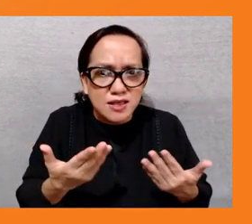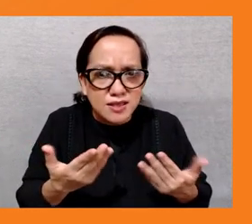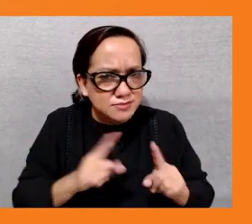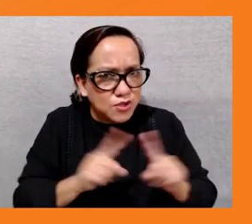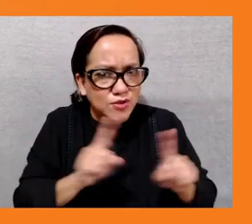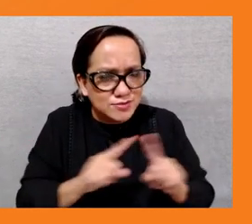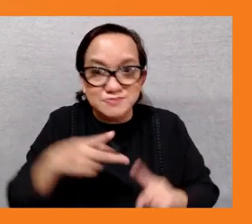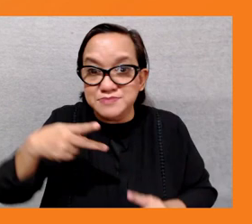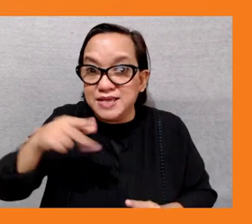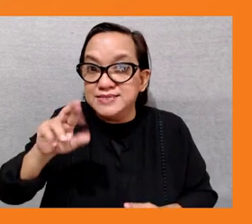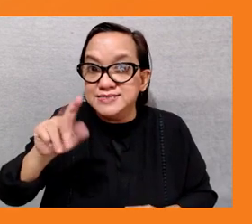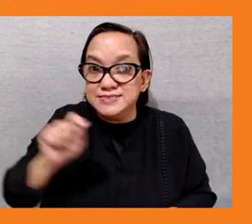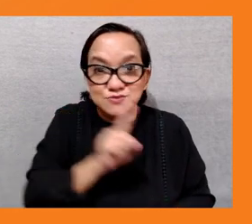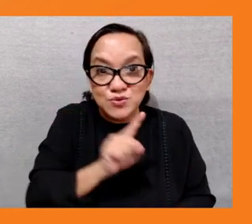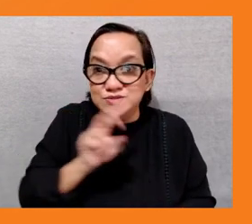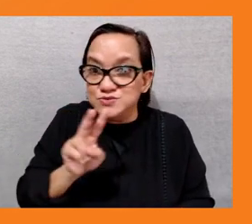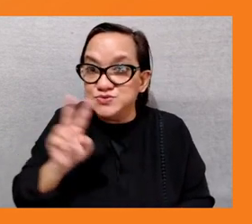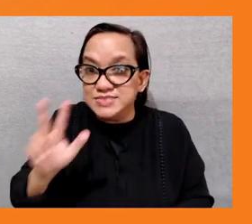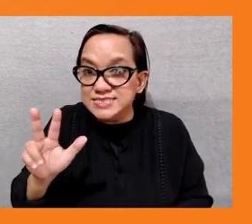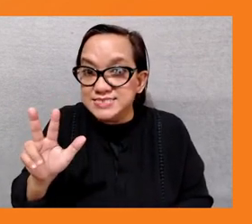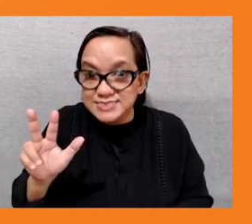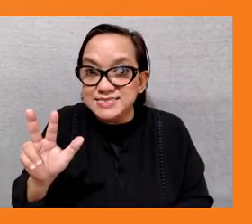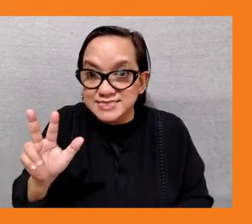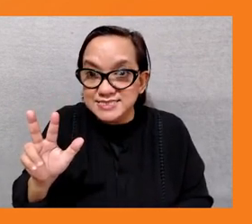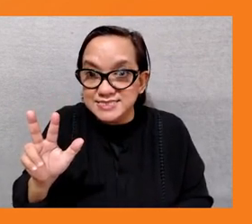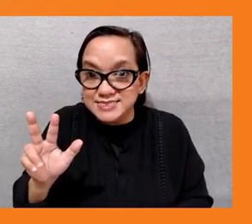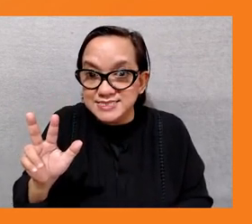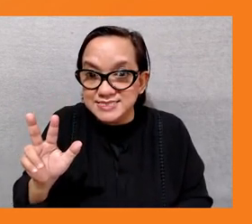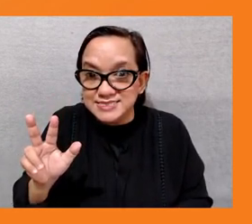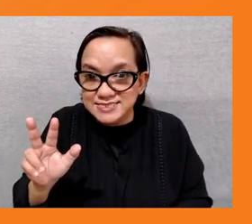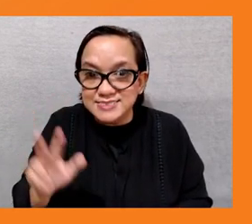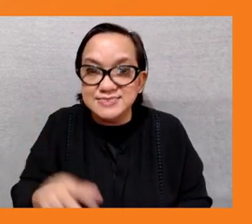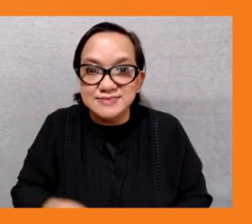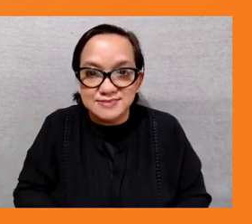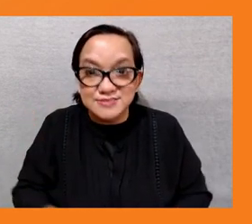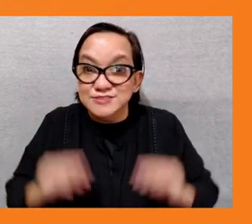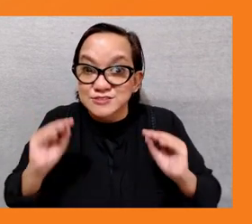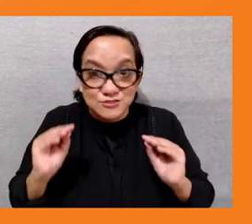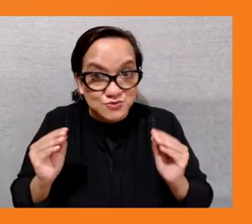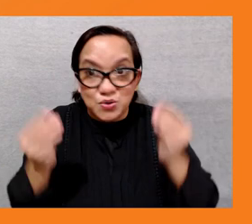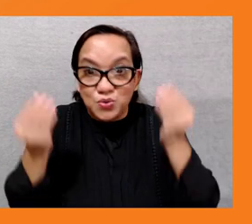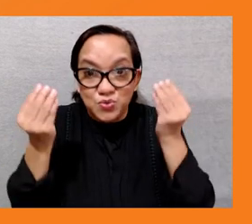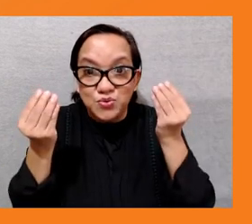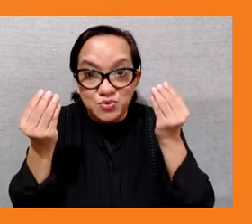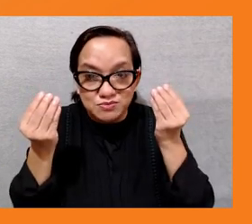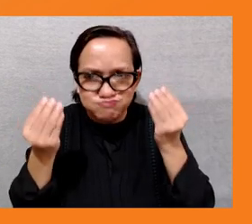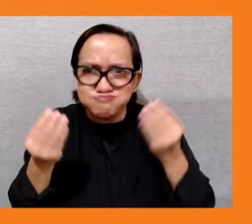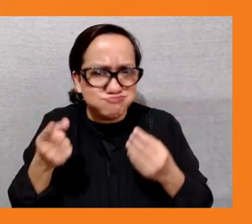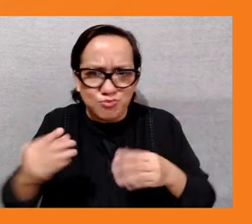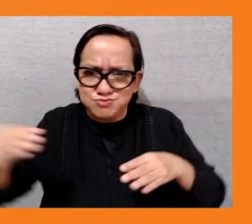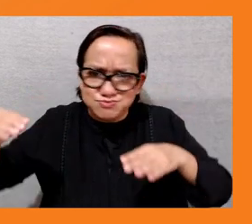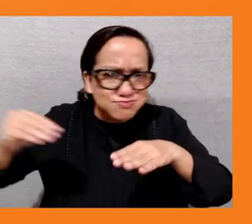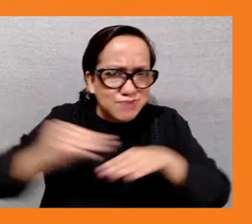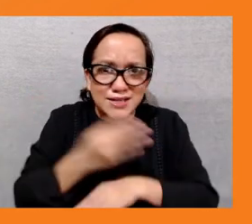are are most affected by climate change and the transition to the new economy and how should they play a part in it and and